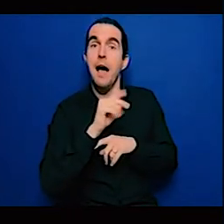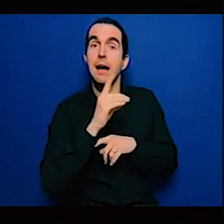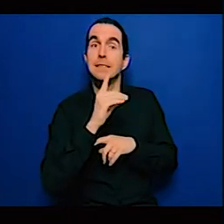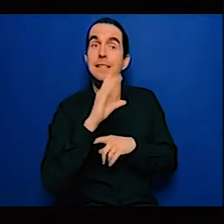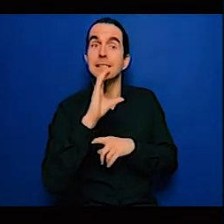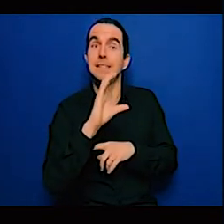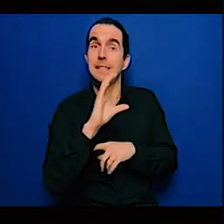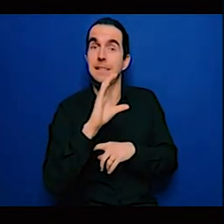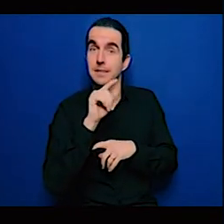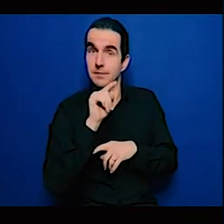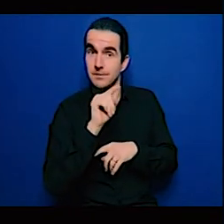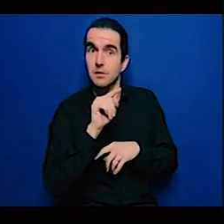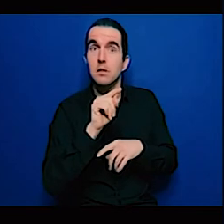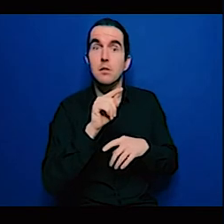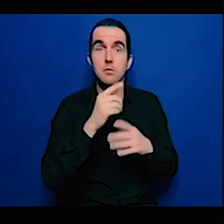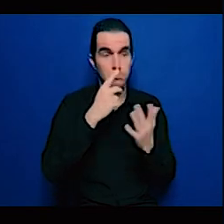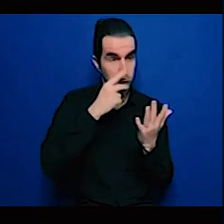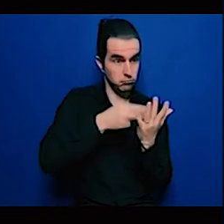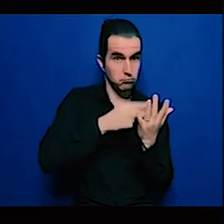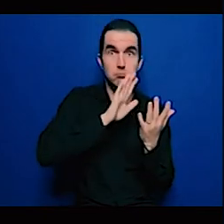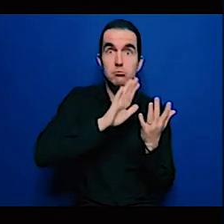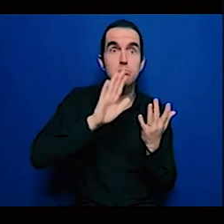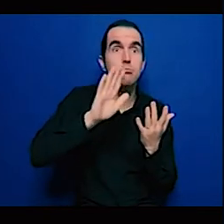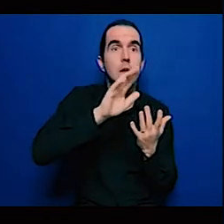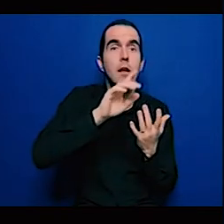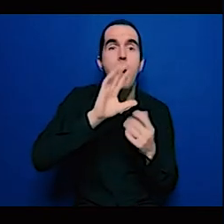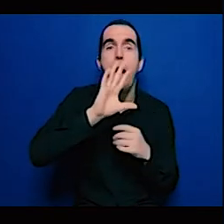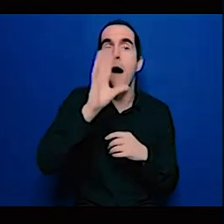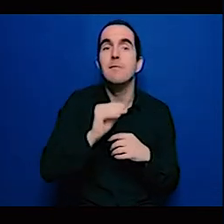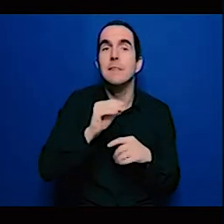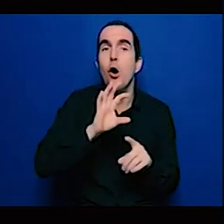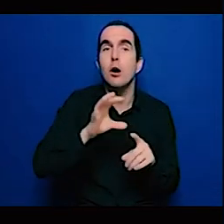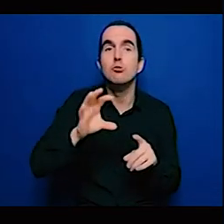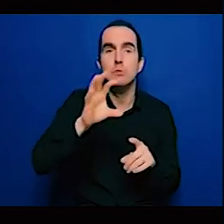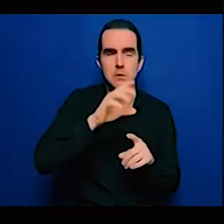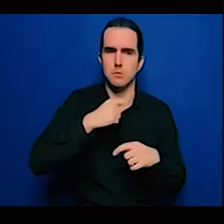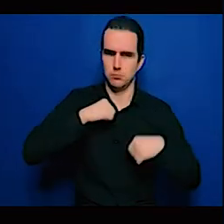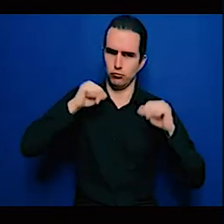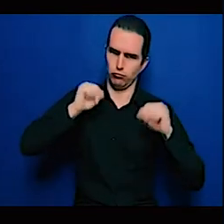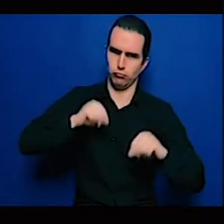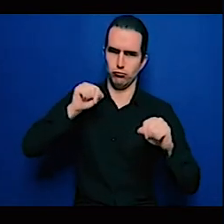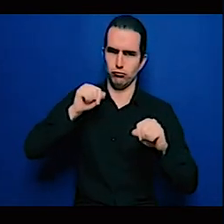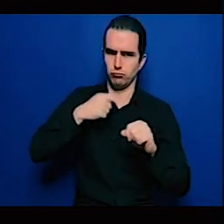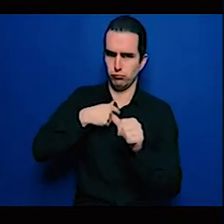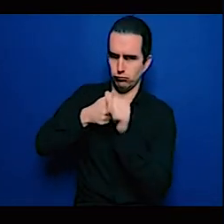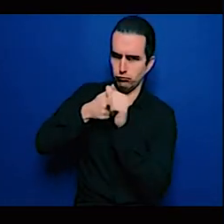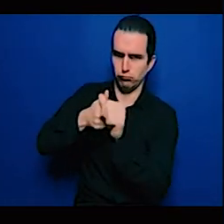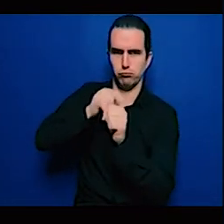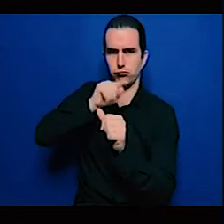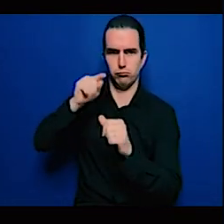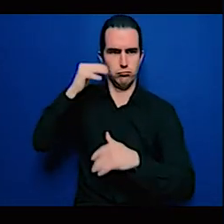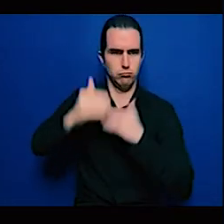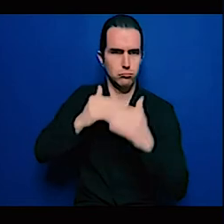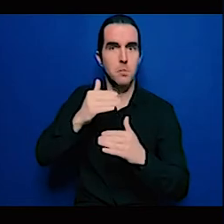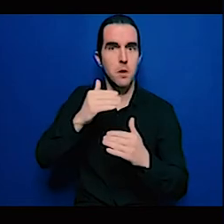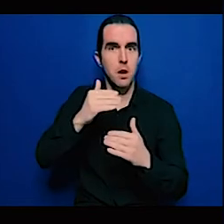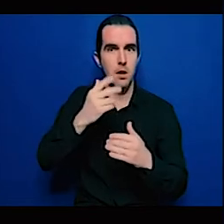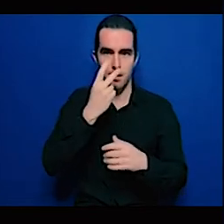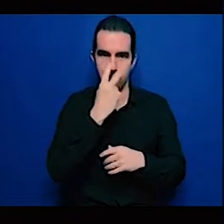we have absolutely no idea so there's a there's a disconnect right there's a clear disconnect between on one side